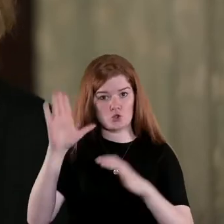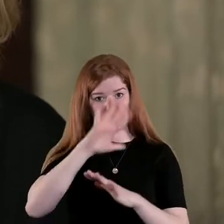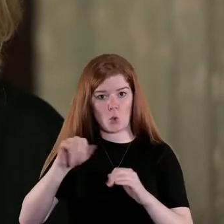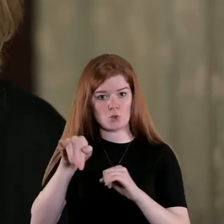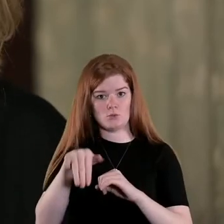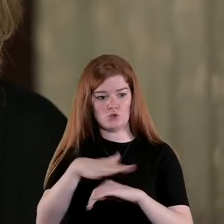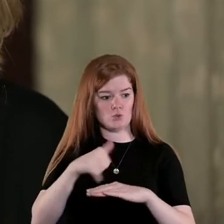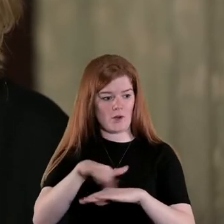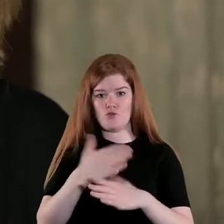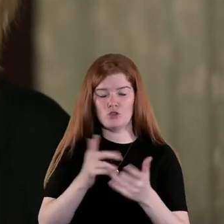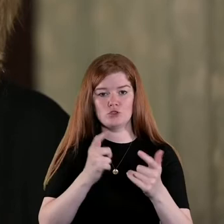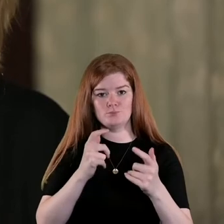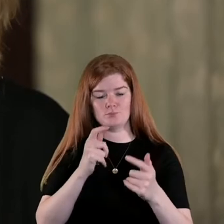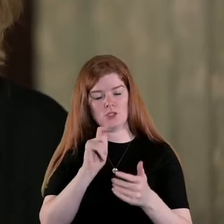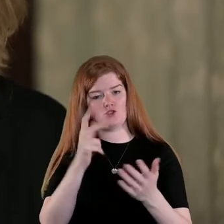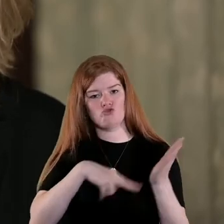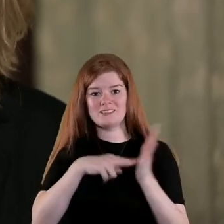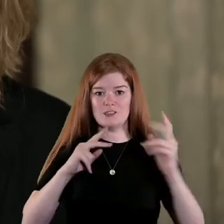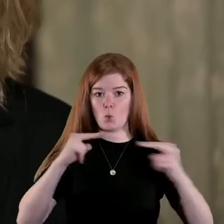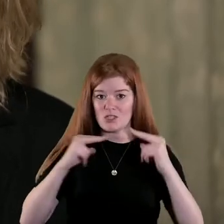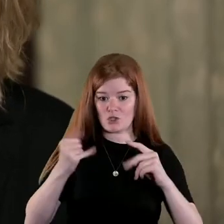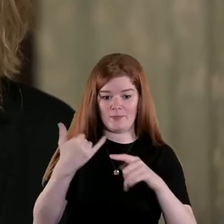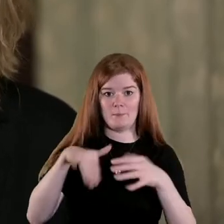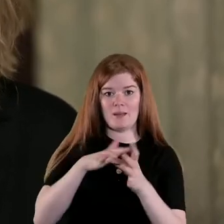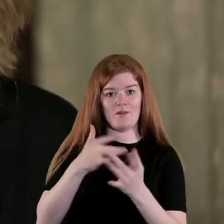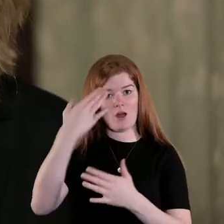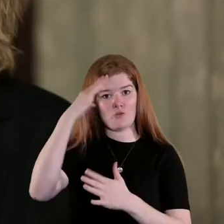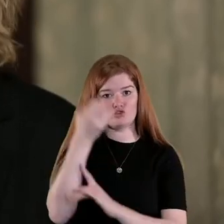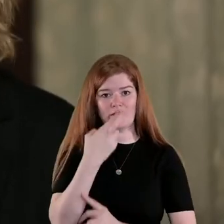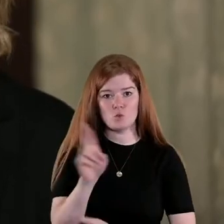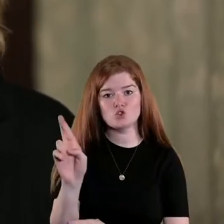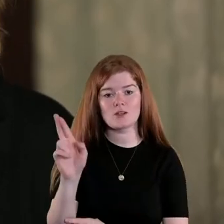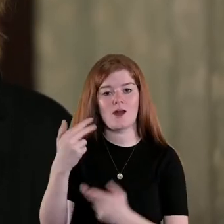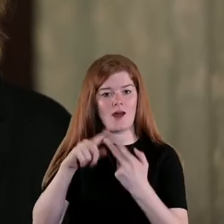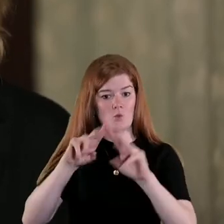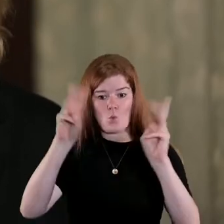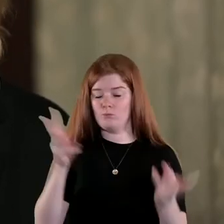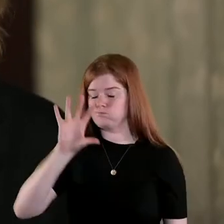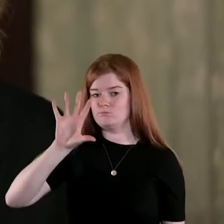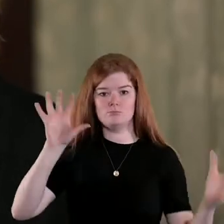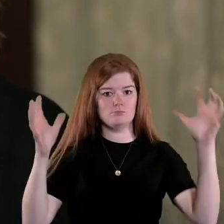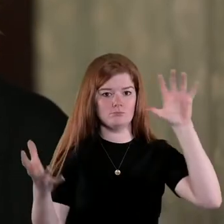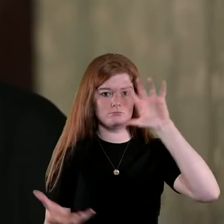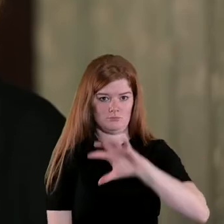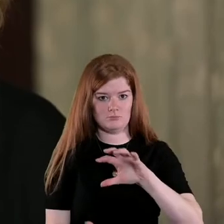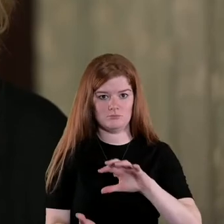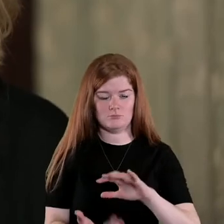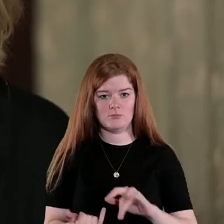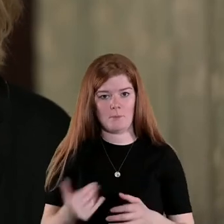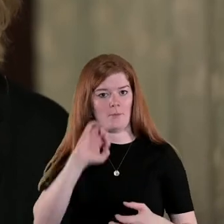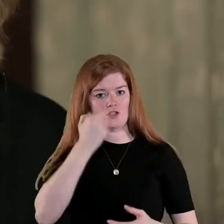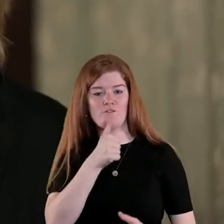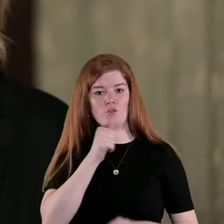negotiations in the political context of the Irish Revolution and a world turned upside down by the First World